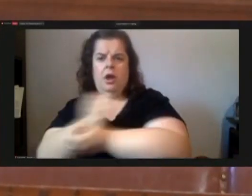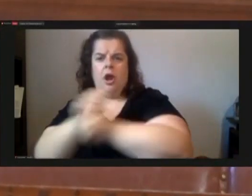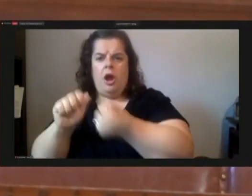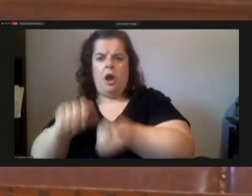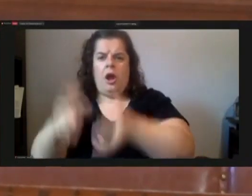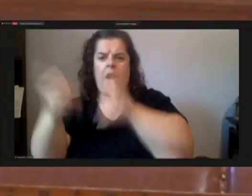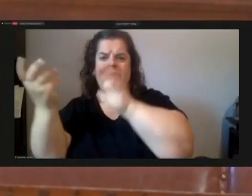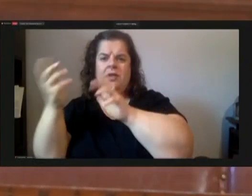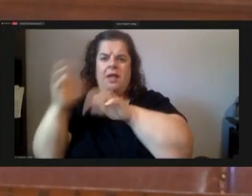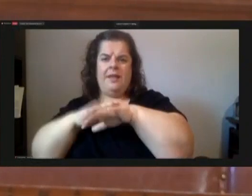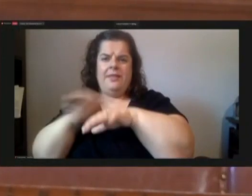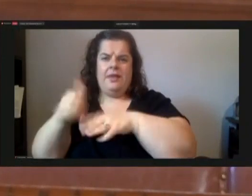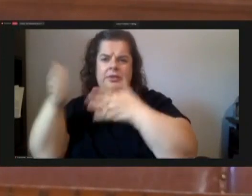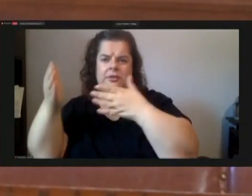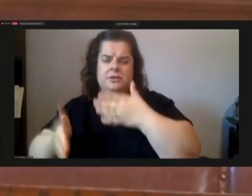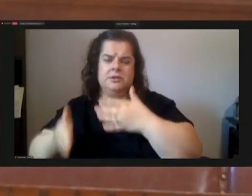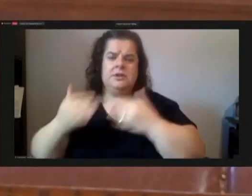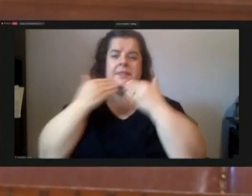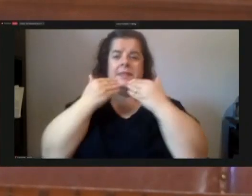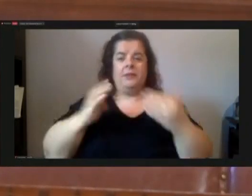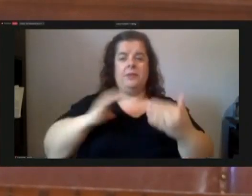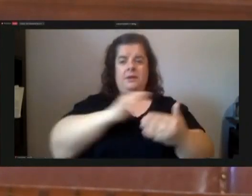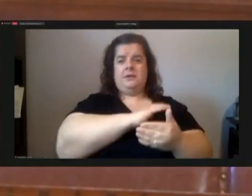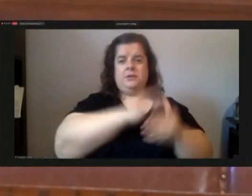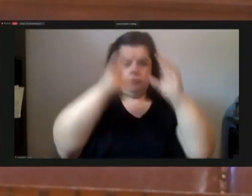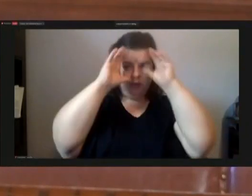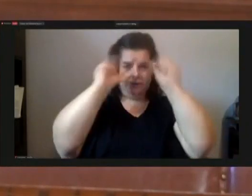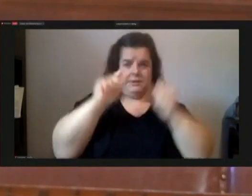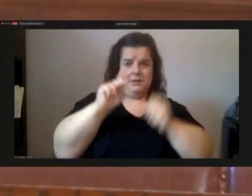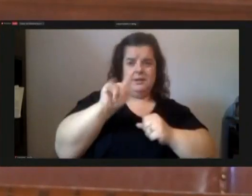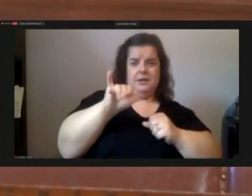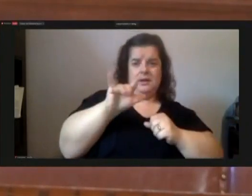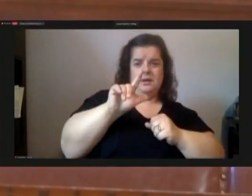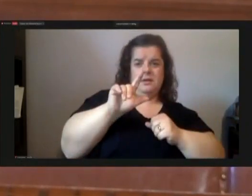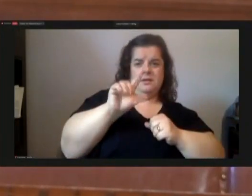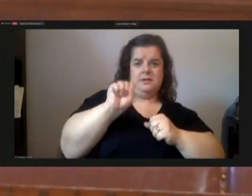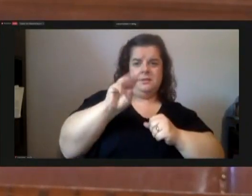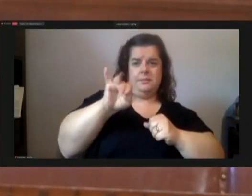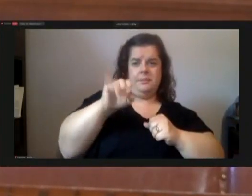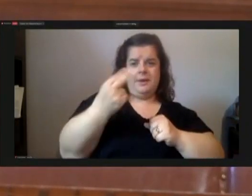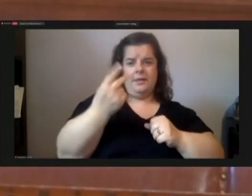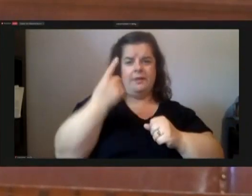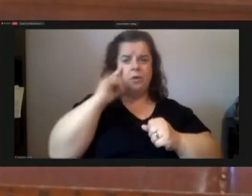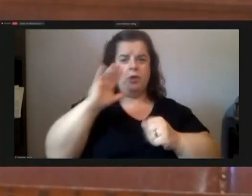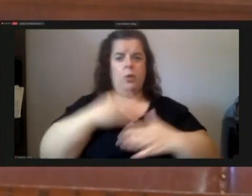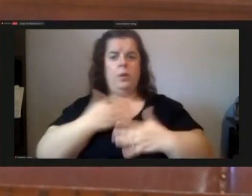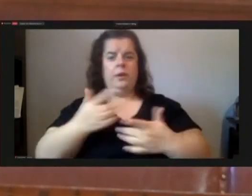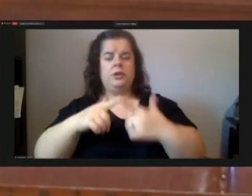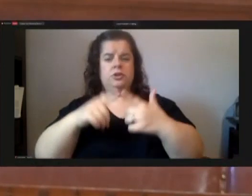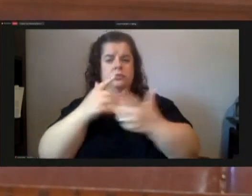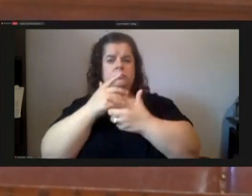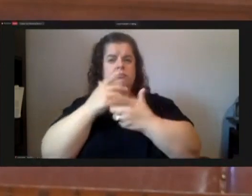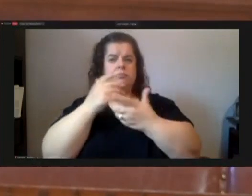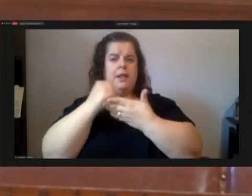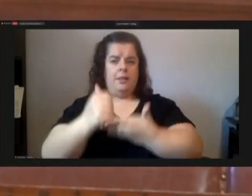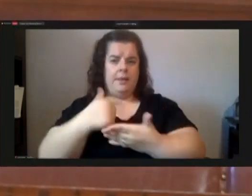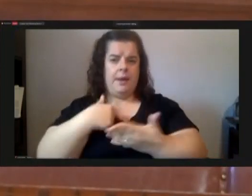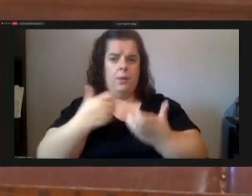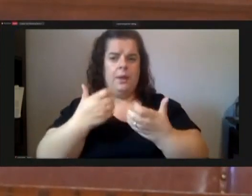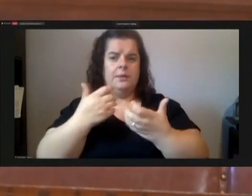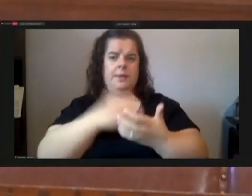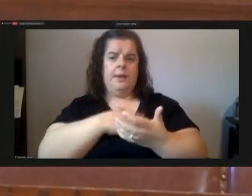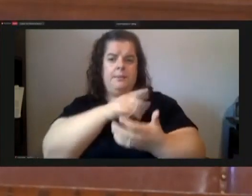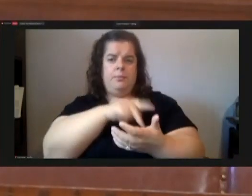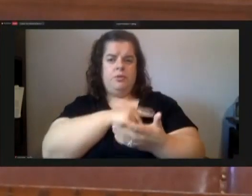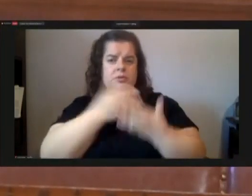thank you to council president kale smith for your willingness to help on this issue and i'd like to express my personal gratitude to our petition